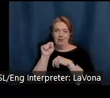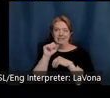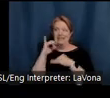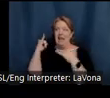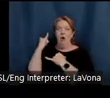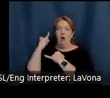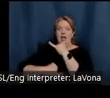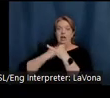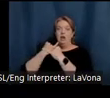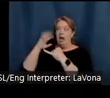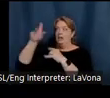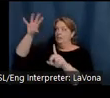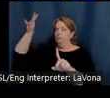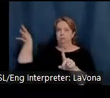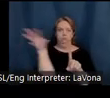Indiana art.